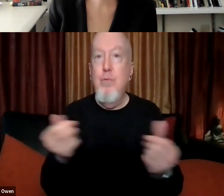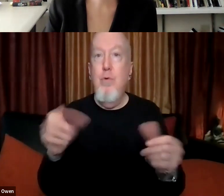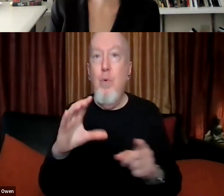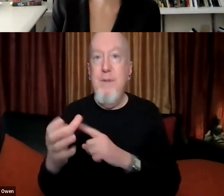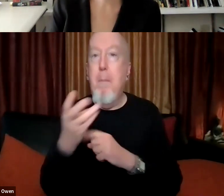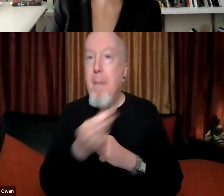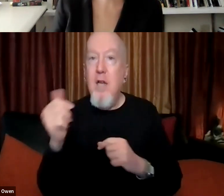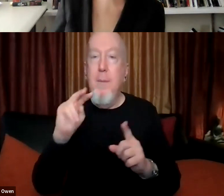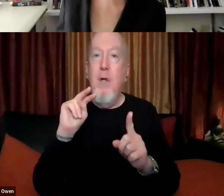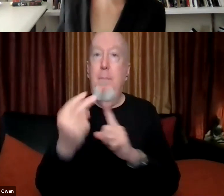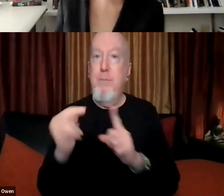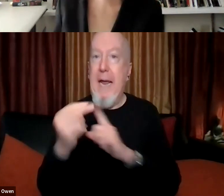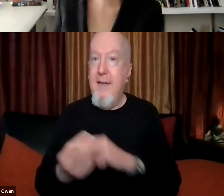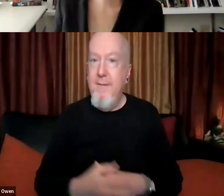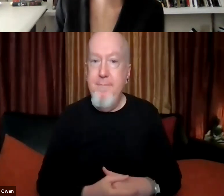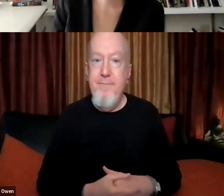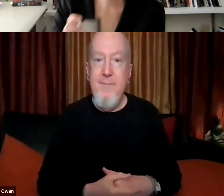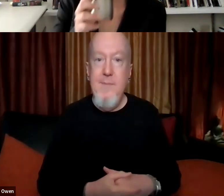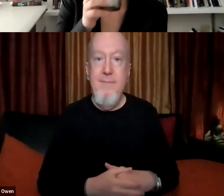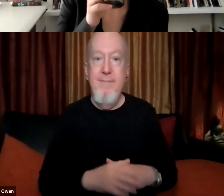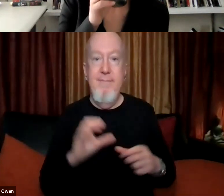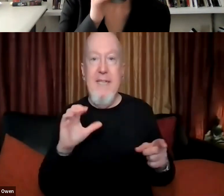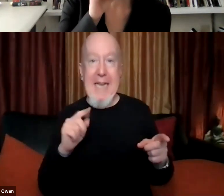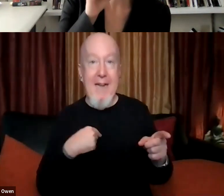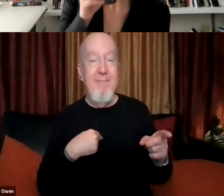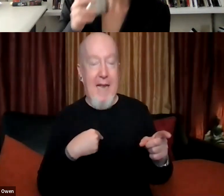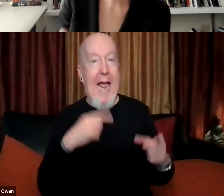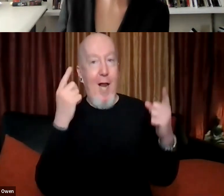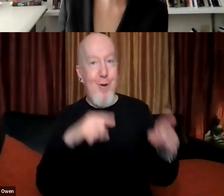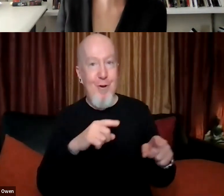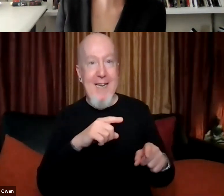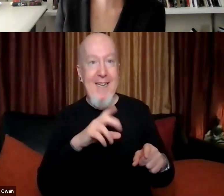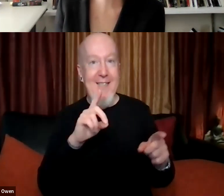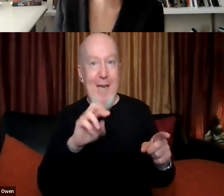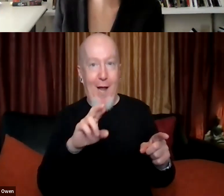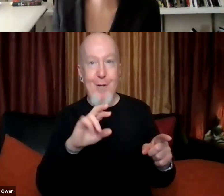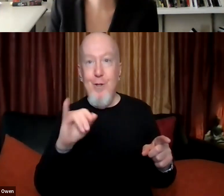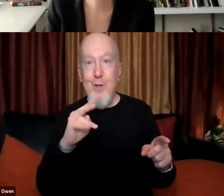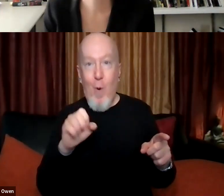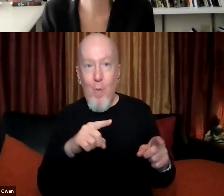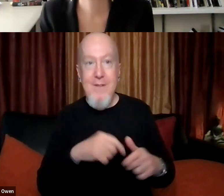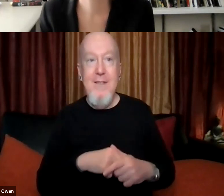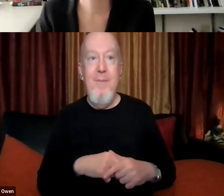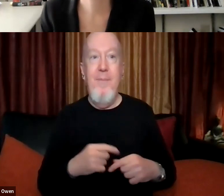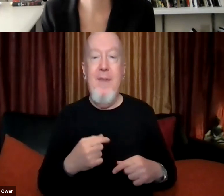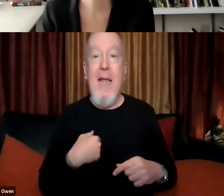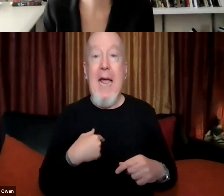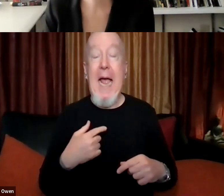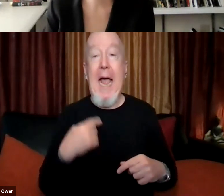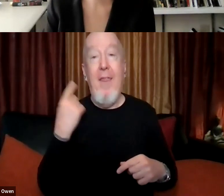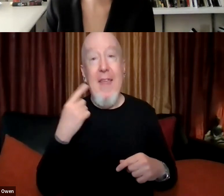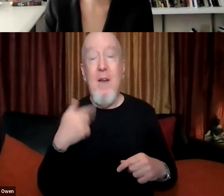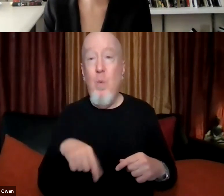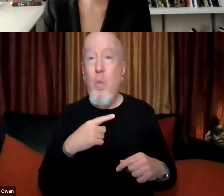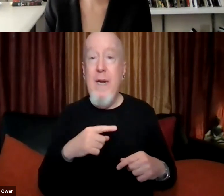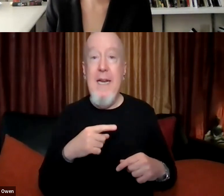So, yeah, I agree with what you just said, Dr. Jones. I think that we